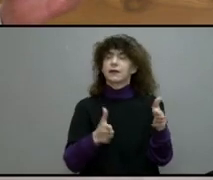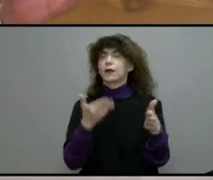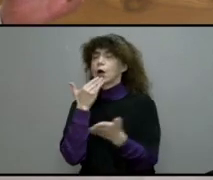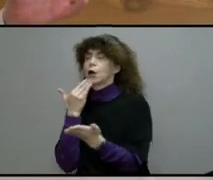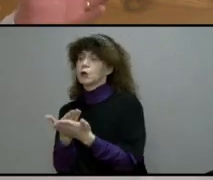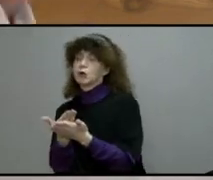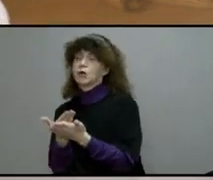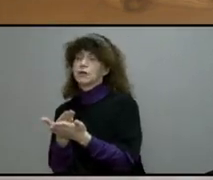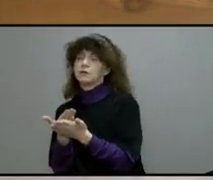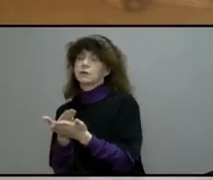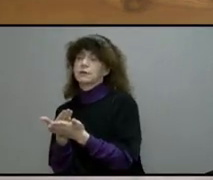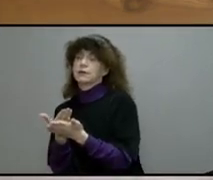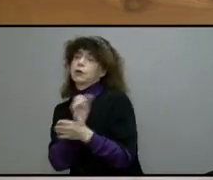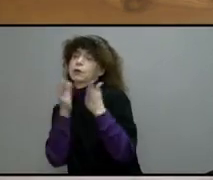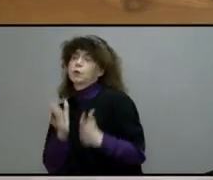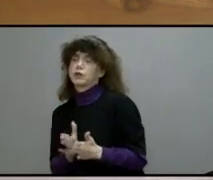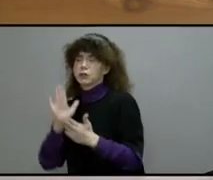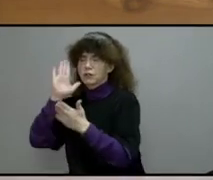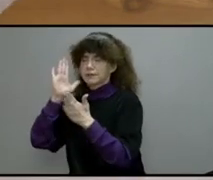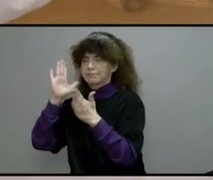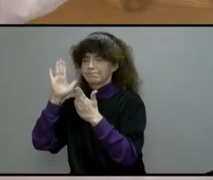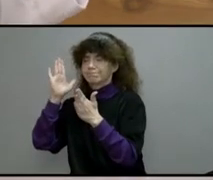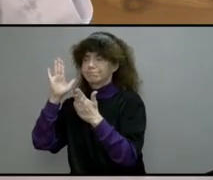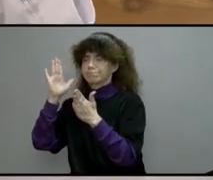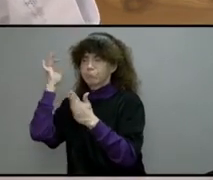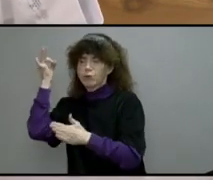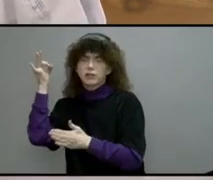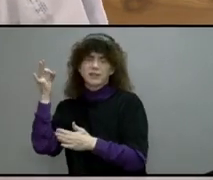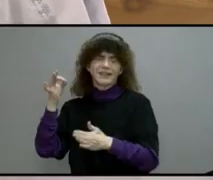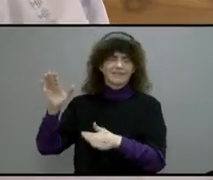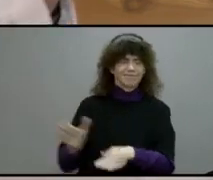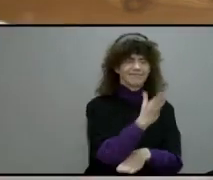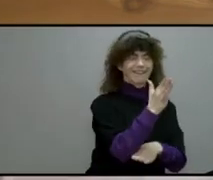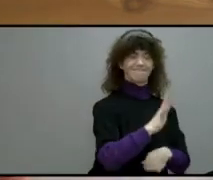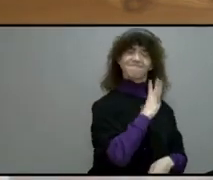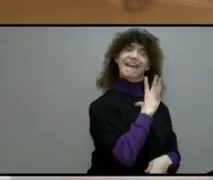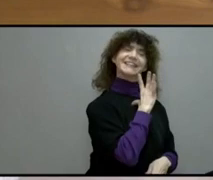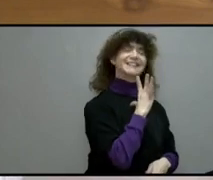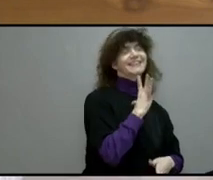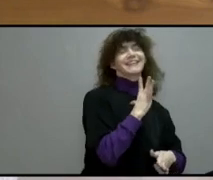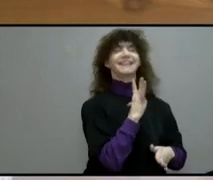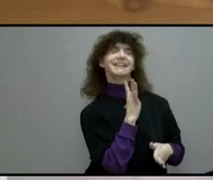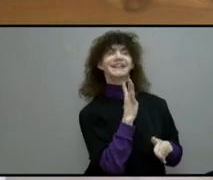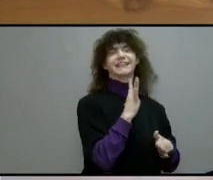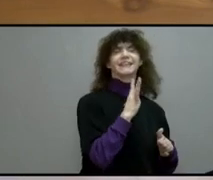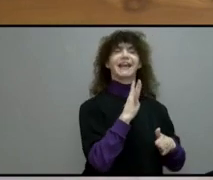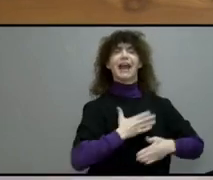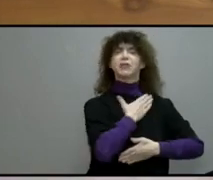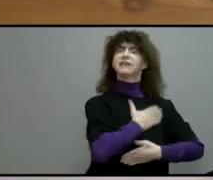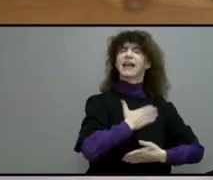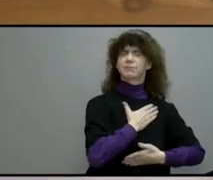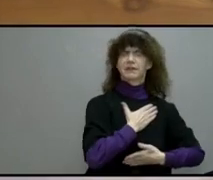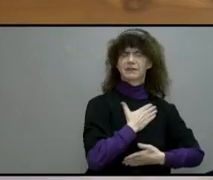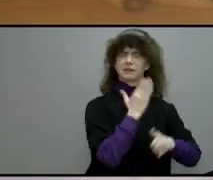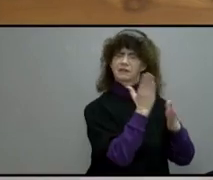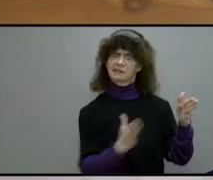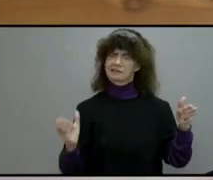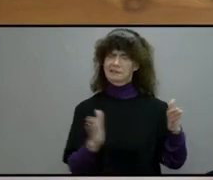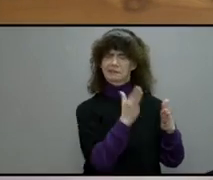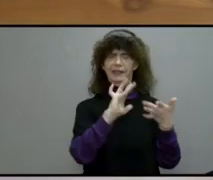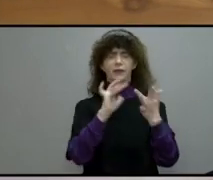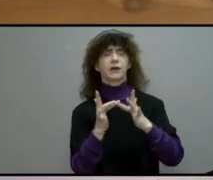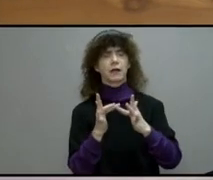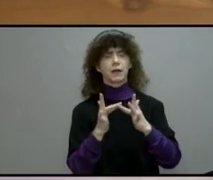preaching to religious extravaganza. Very often, it takes a discerning Christian to mark the